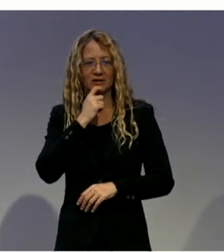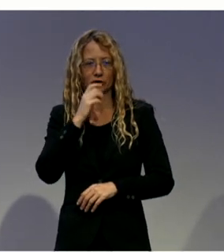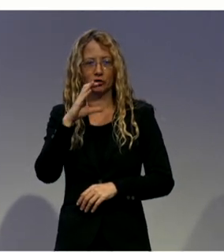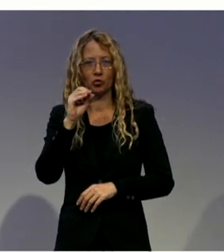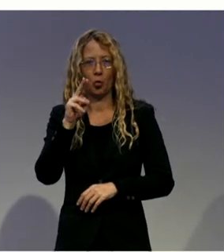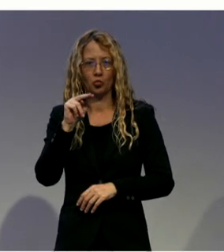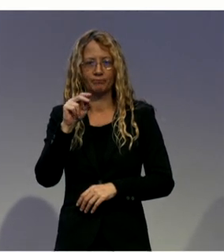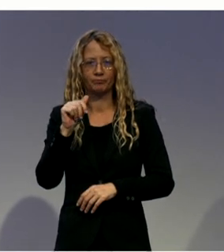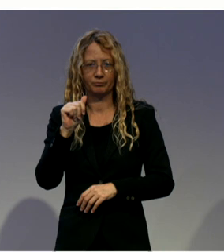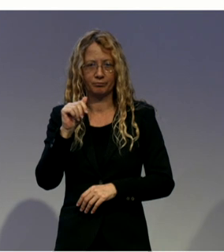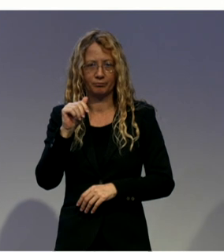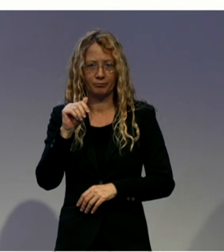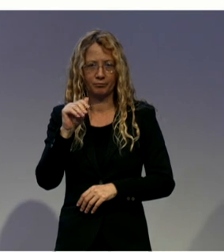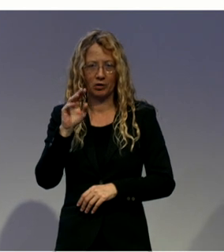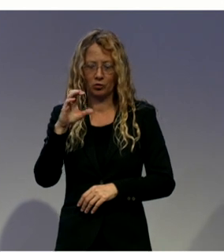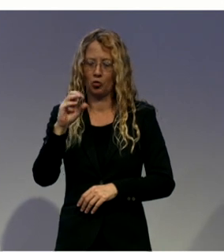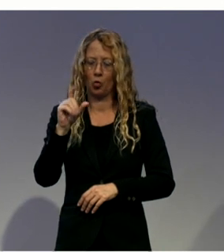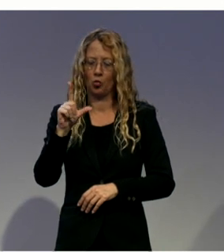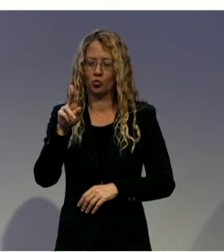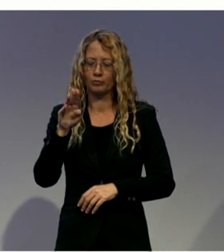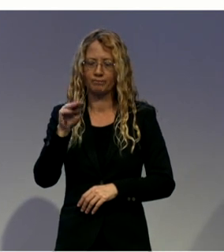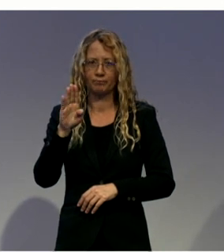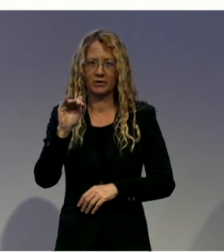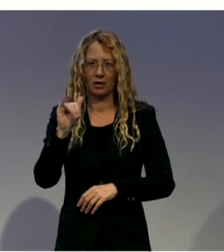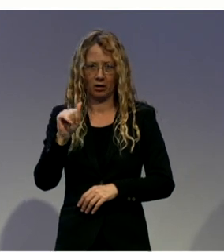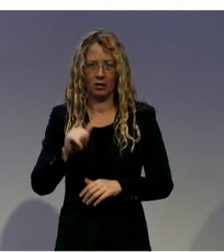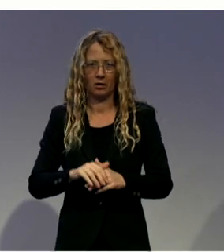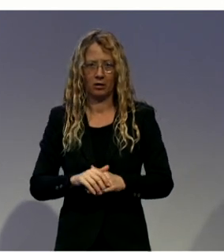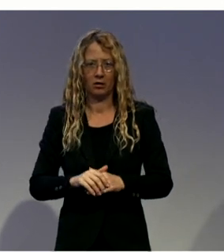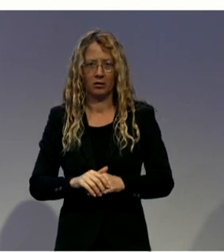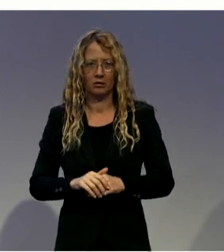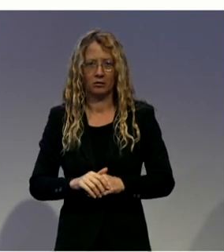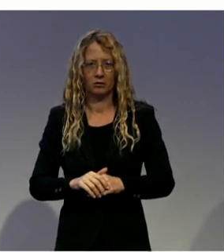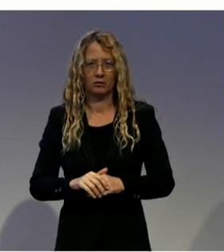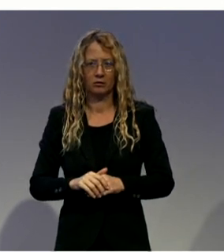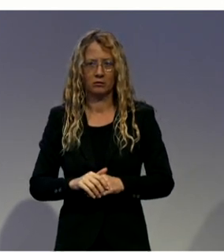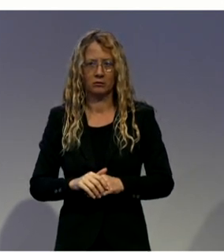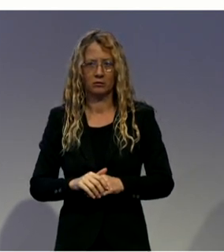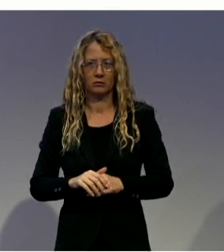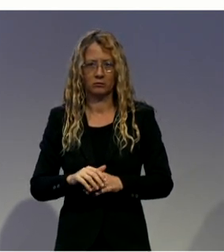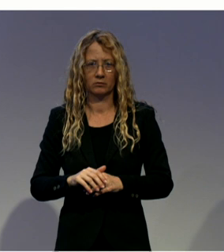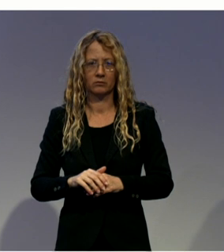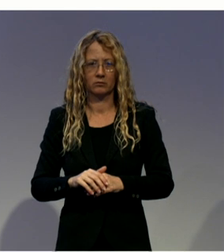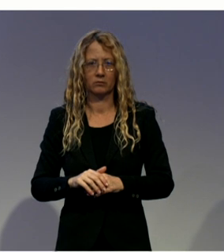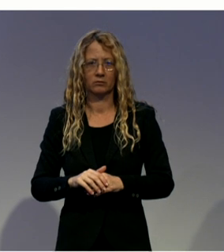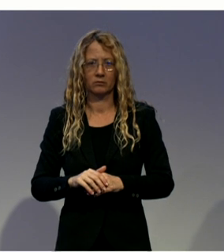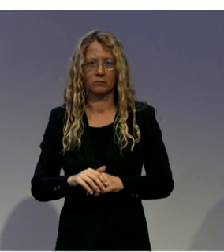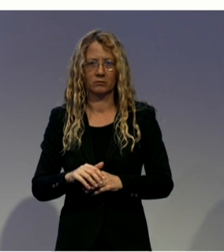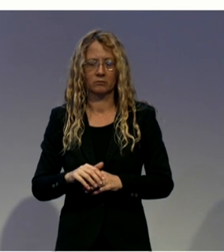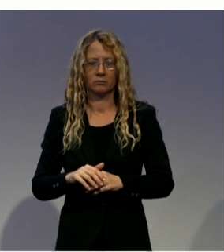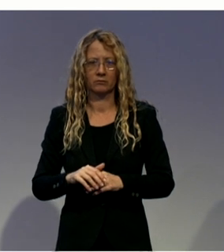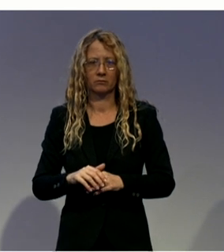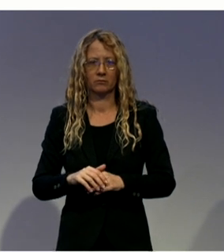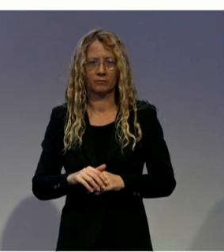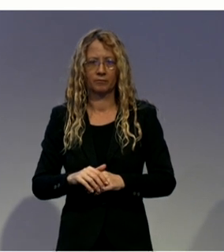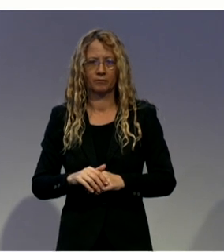And he is from the Laxail clan of the Gitsan First Nation in British Columbia. And we